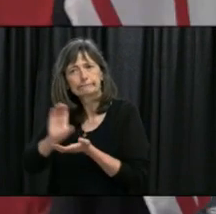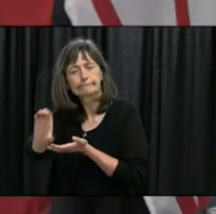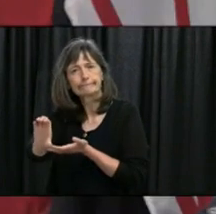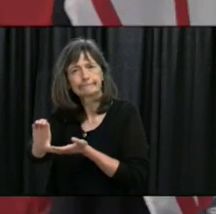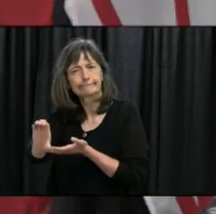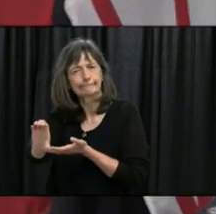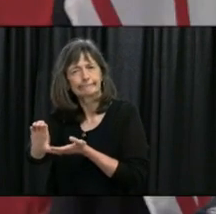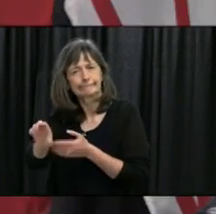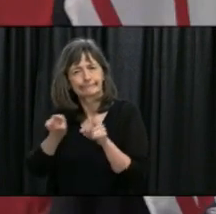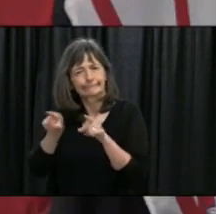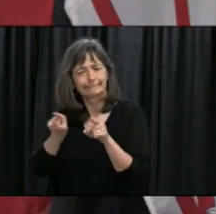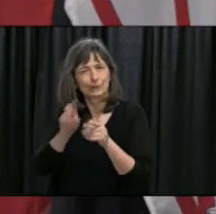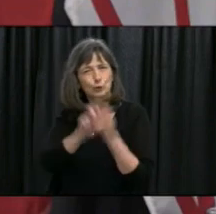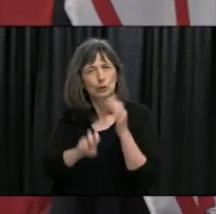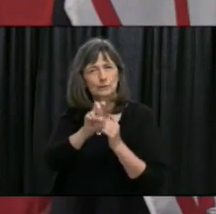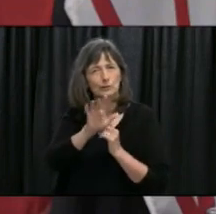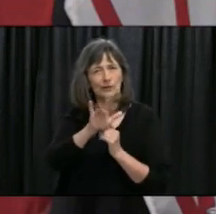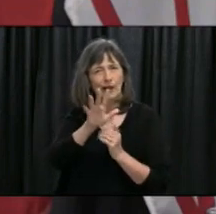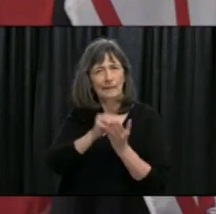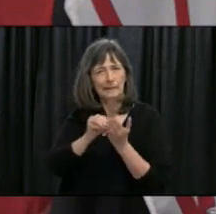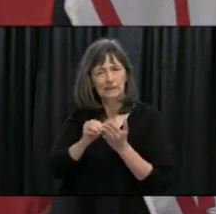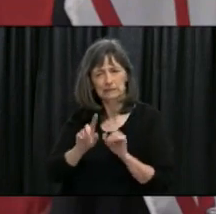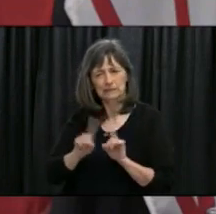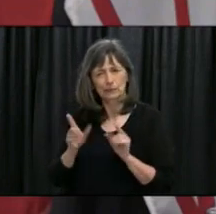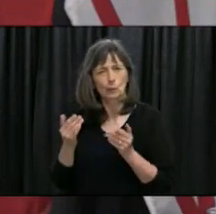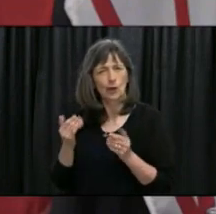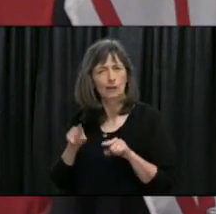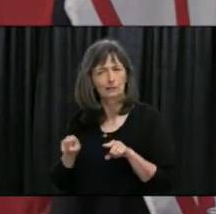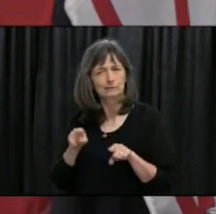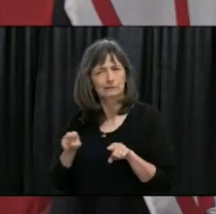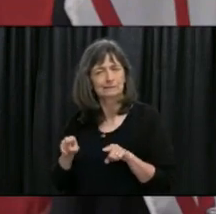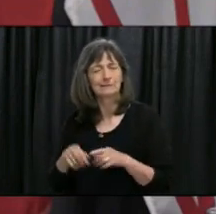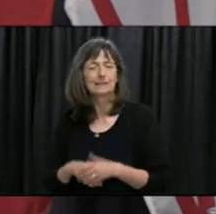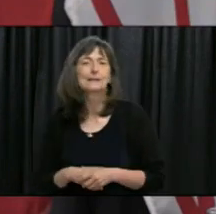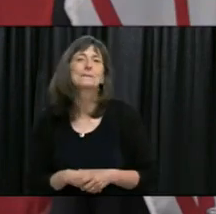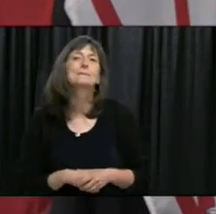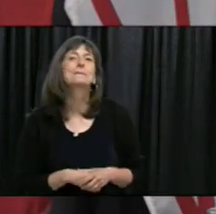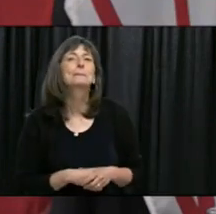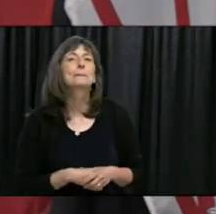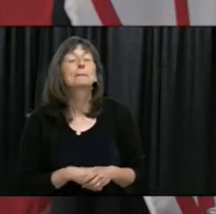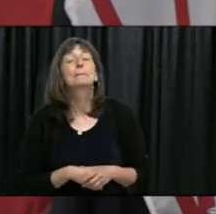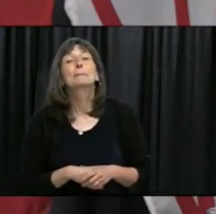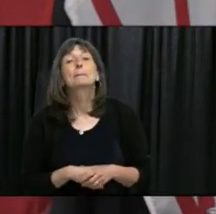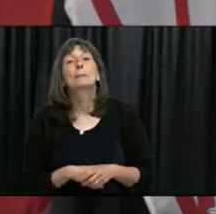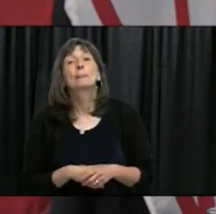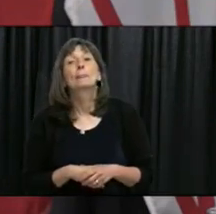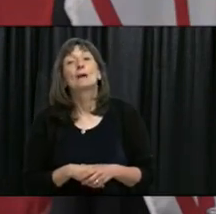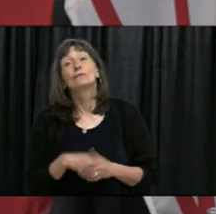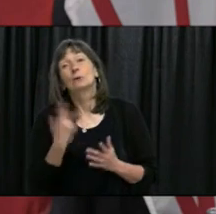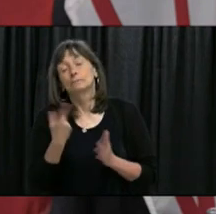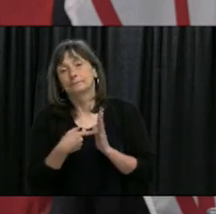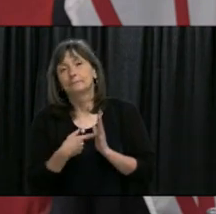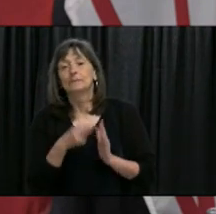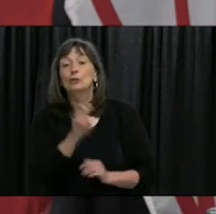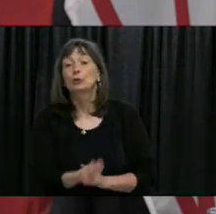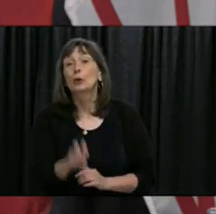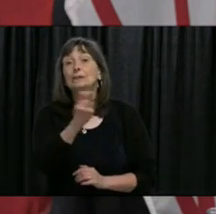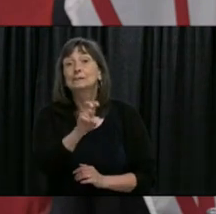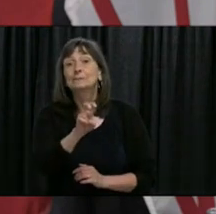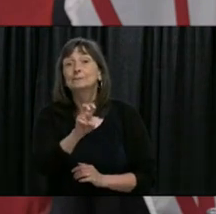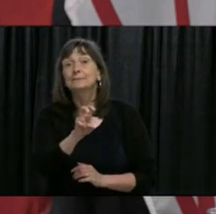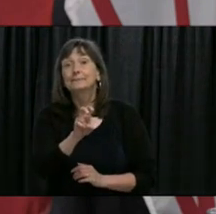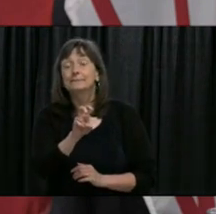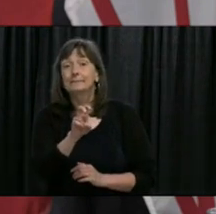one of things I think you need to consider the complementary packages that are available say for the tourism industry there's a number of federal